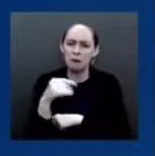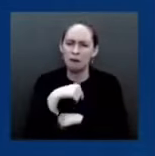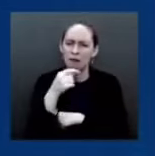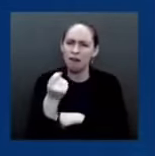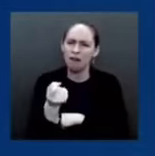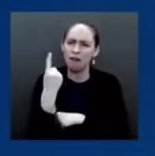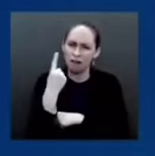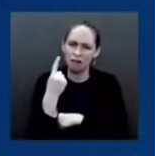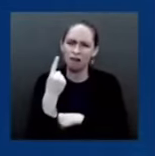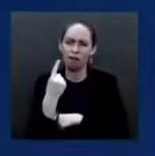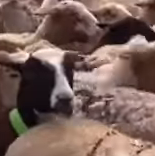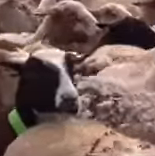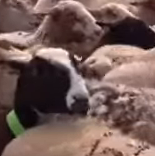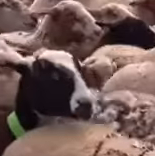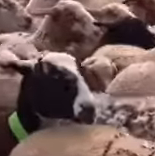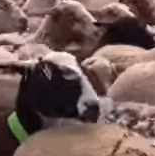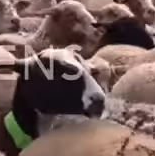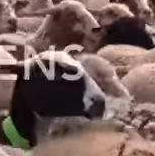Year's Eve plans? Thank you.